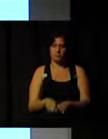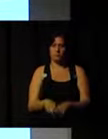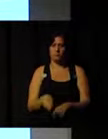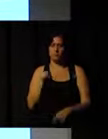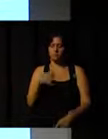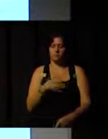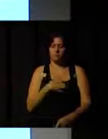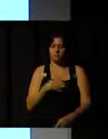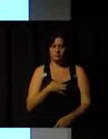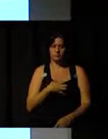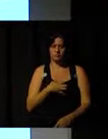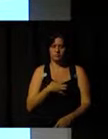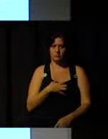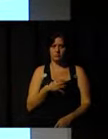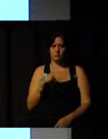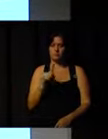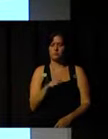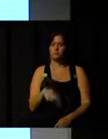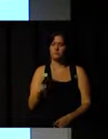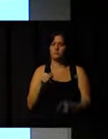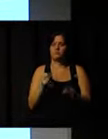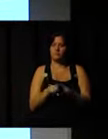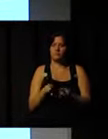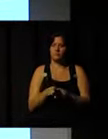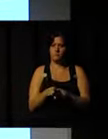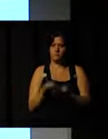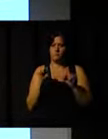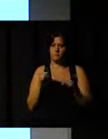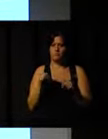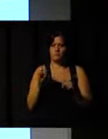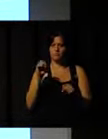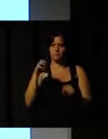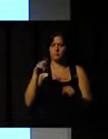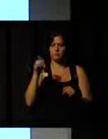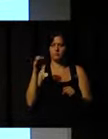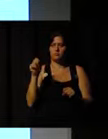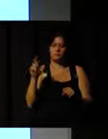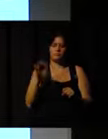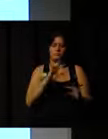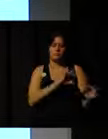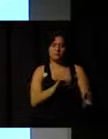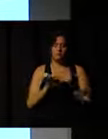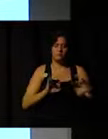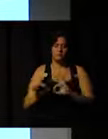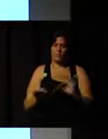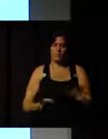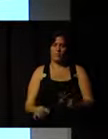Of course, in this way, you can also have an impact for the organization.